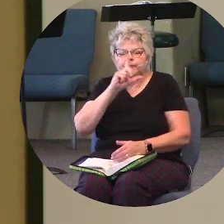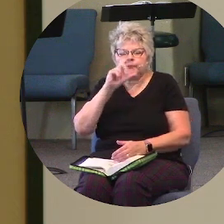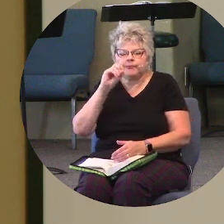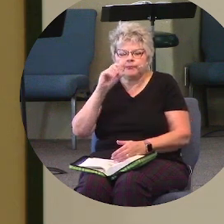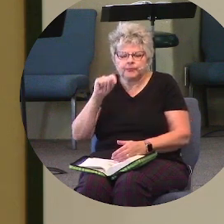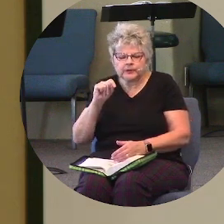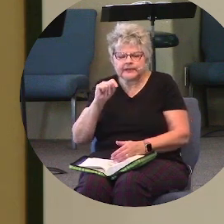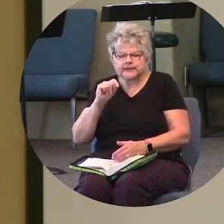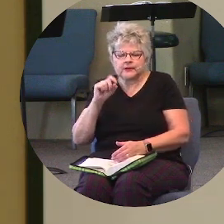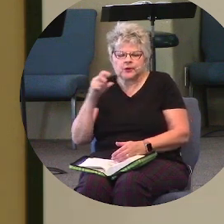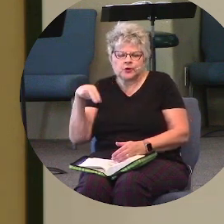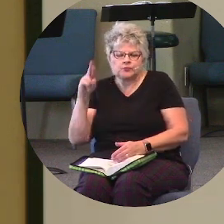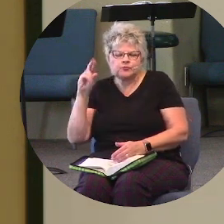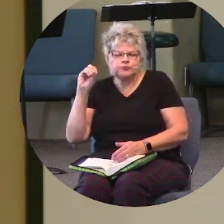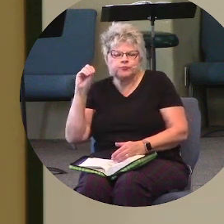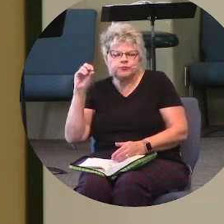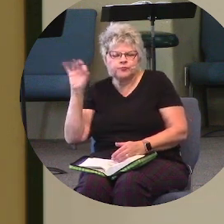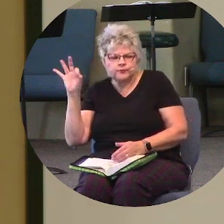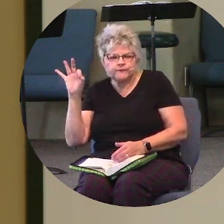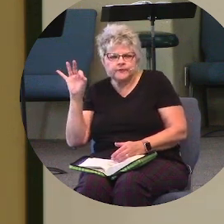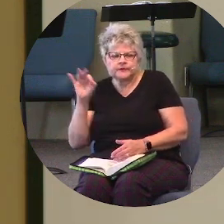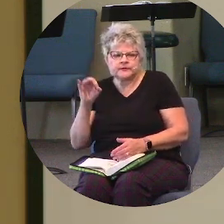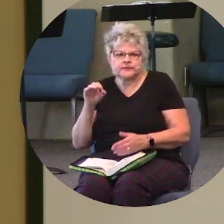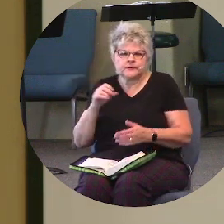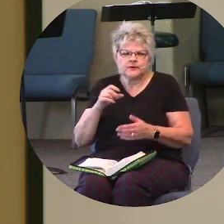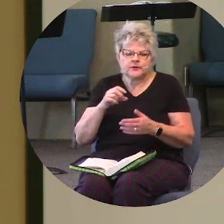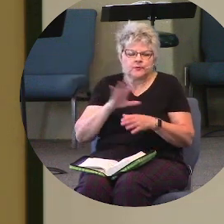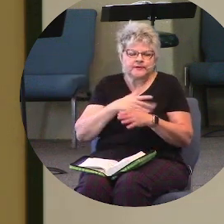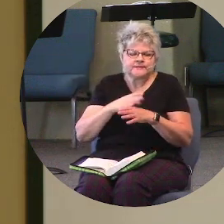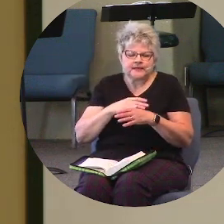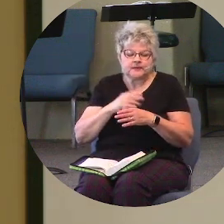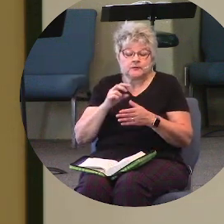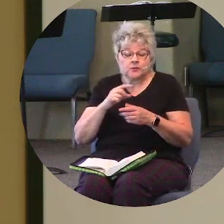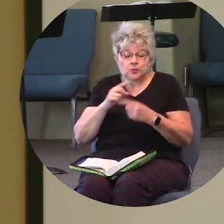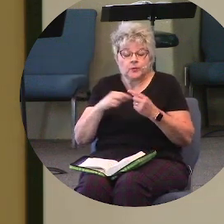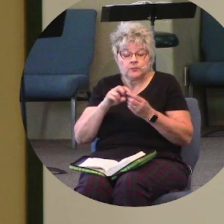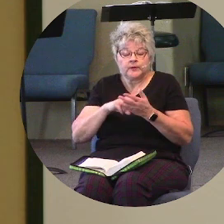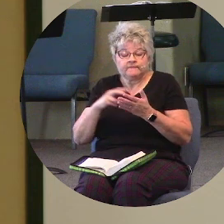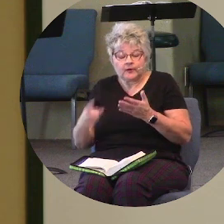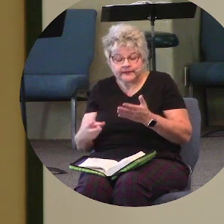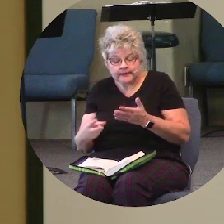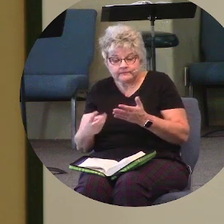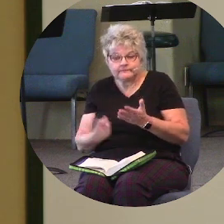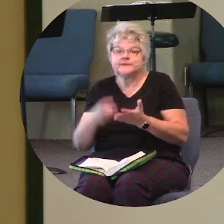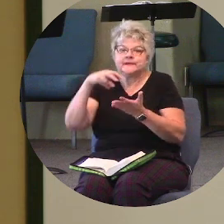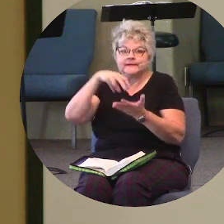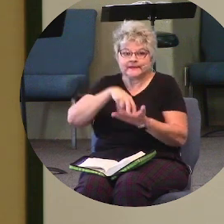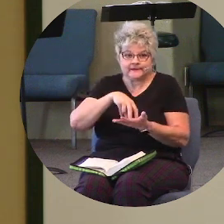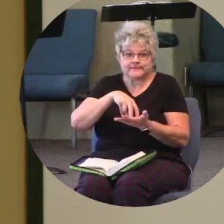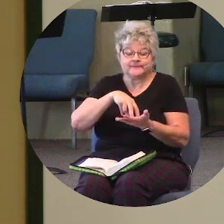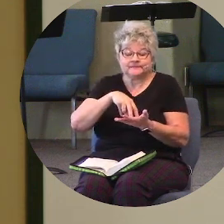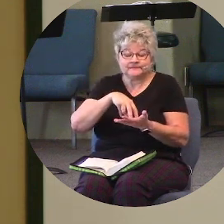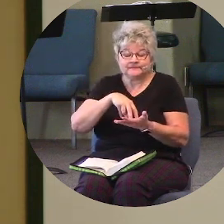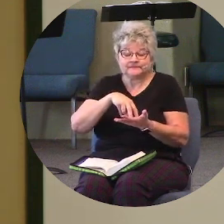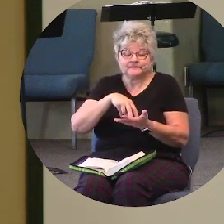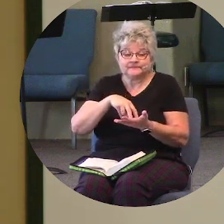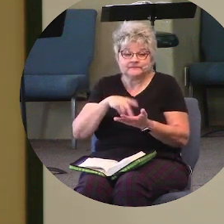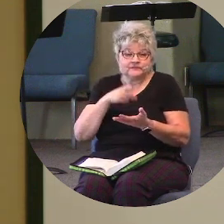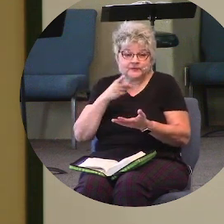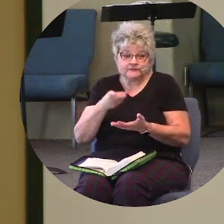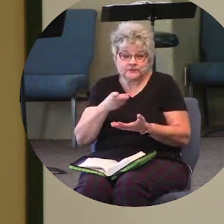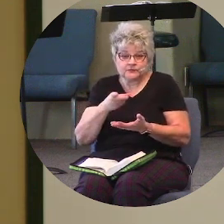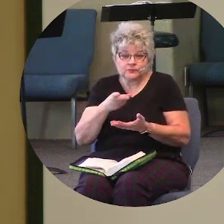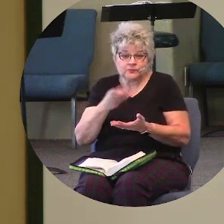to us, but that when you fall down, and we say it, when you fall down, you get up. Have you ever just